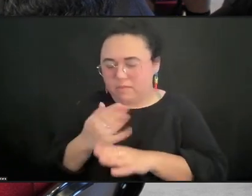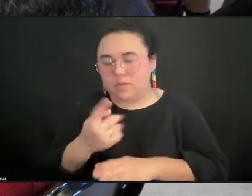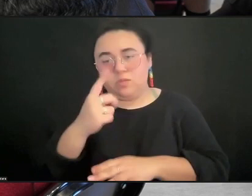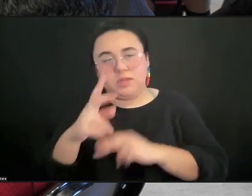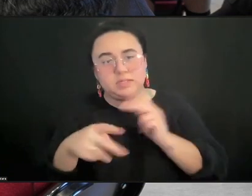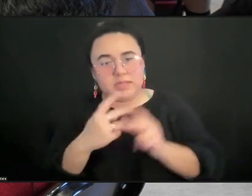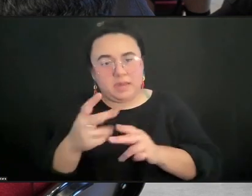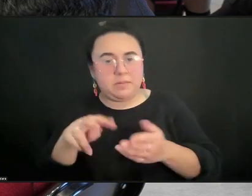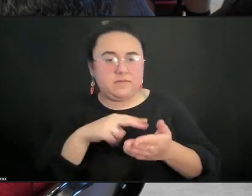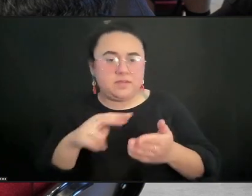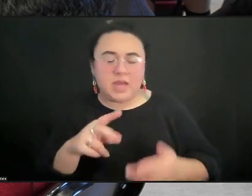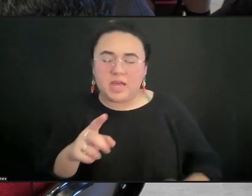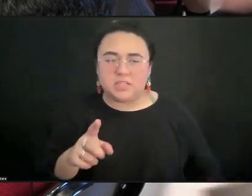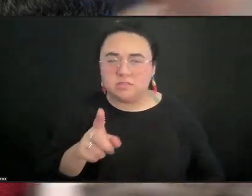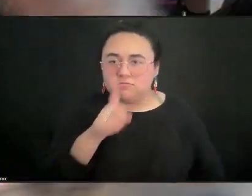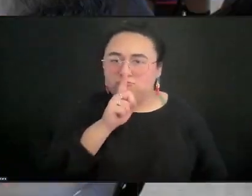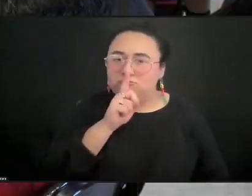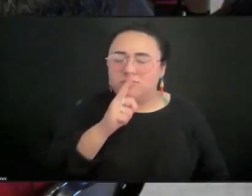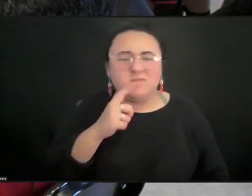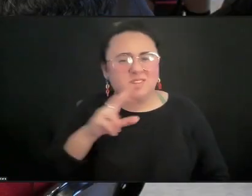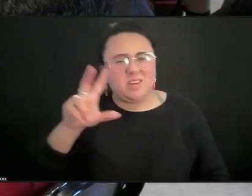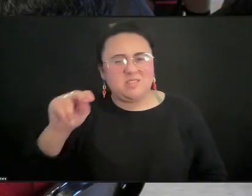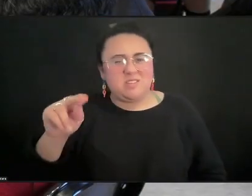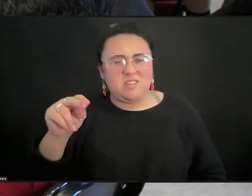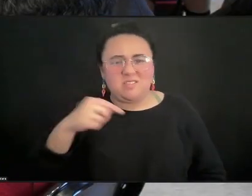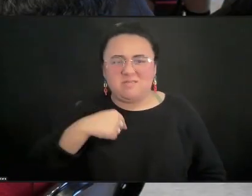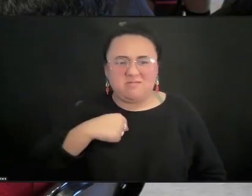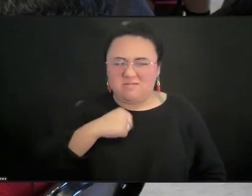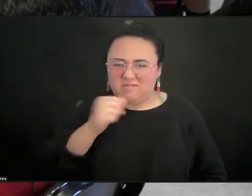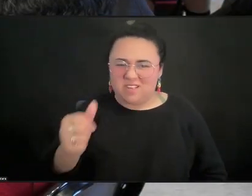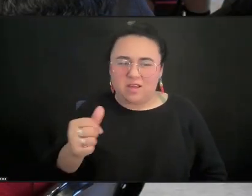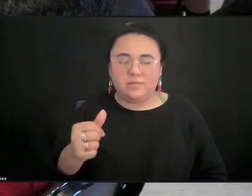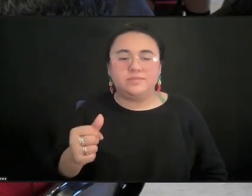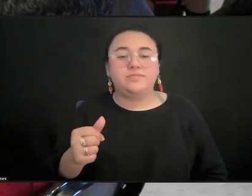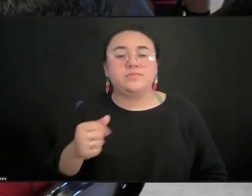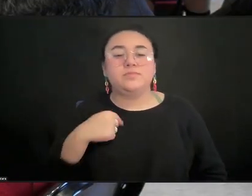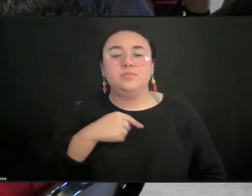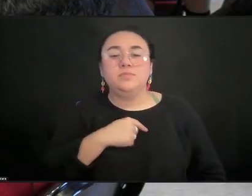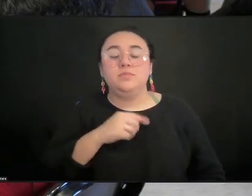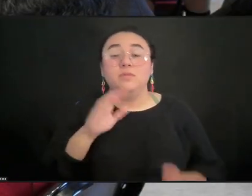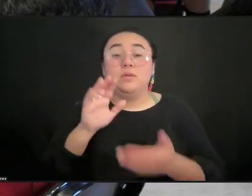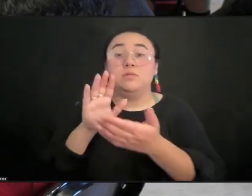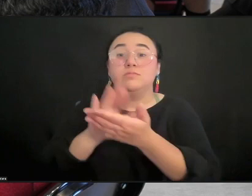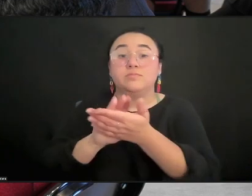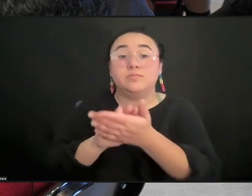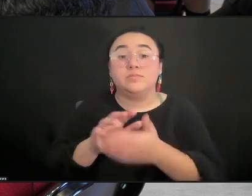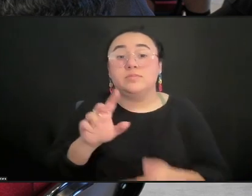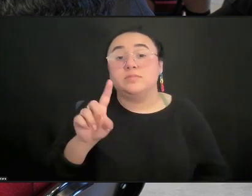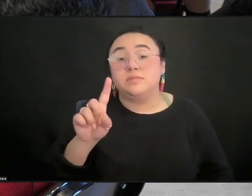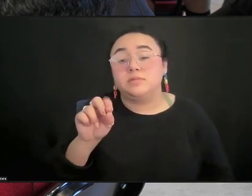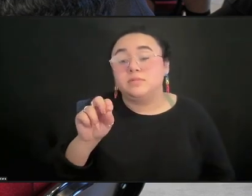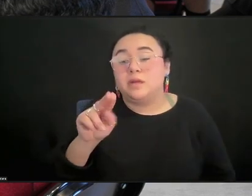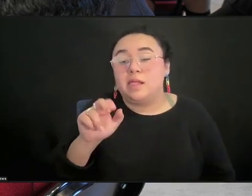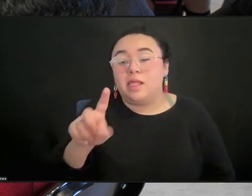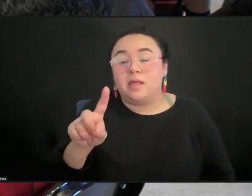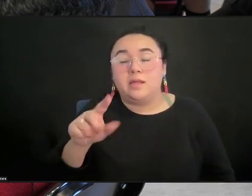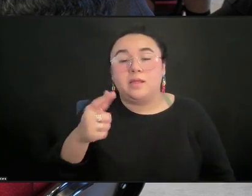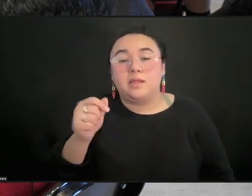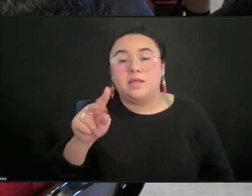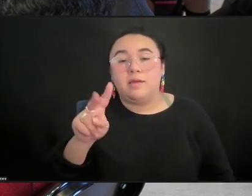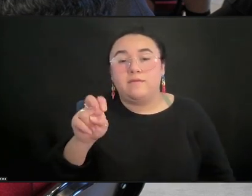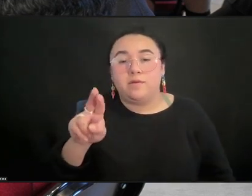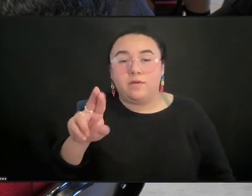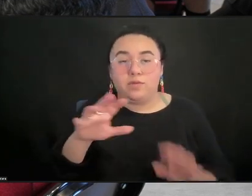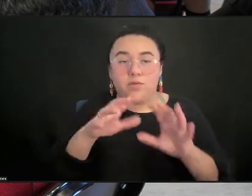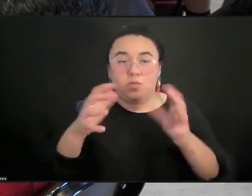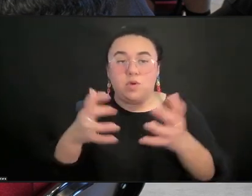And we, in a certain way, venerate like the Donald Glovers of the world that are able to transcend because they've gotten to